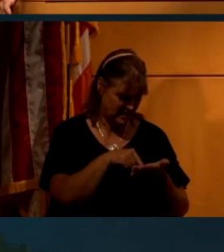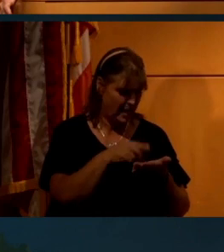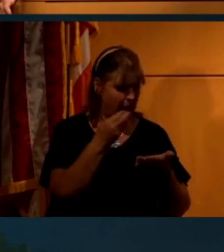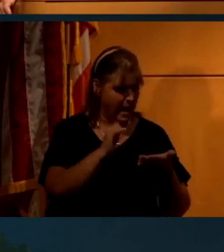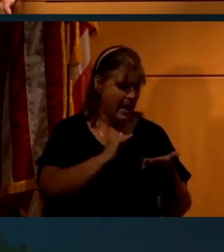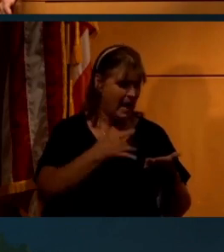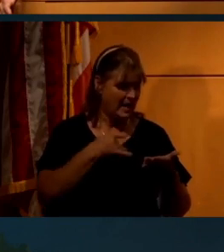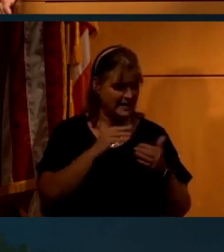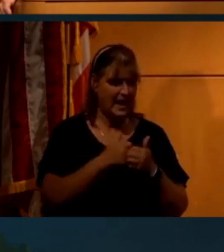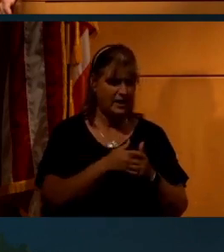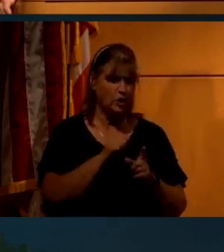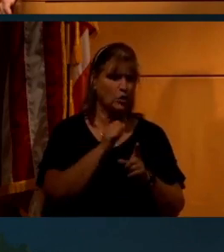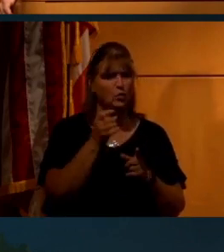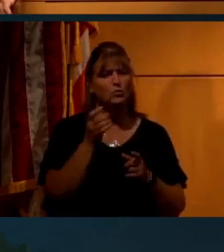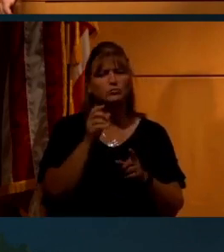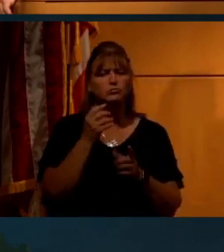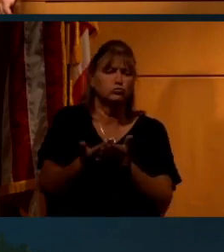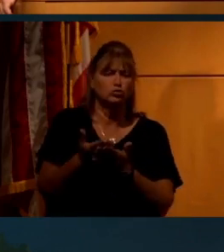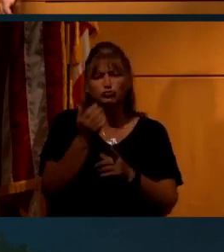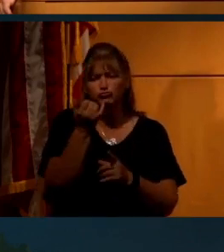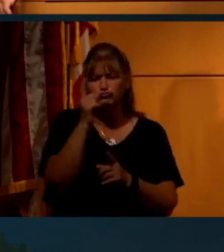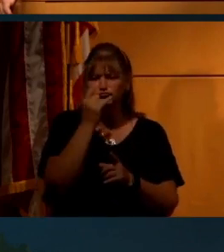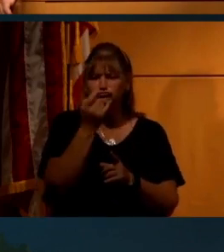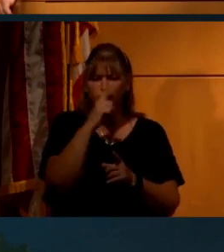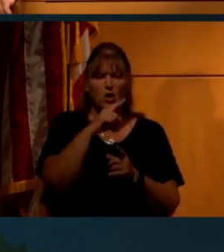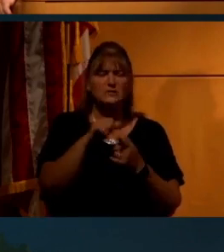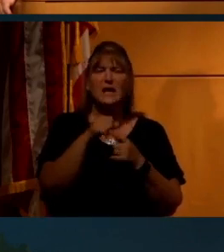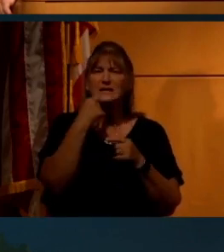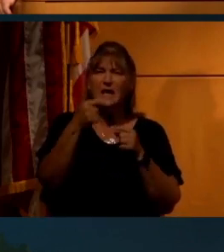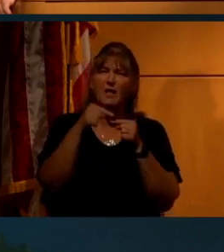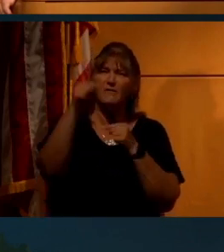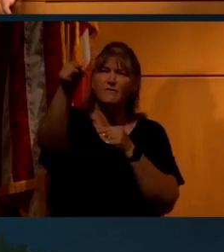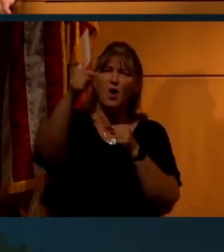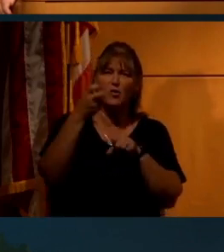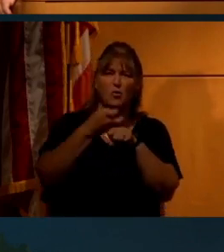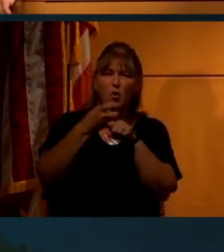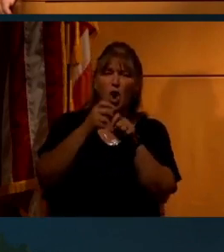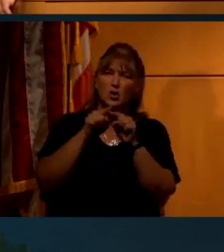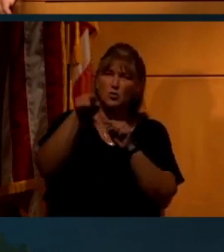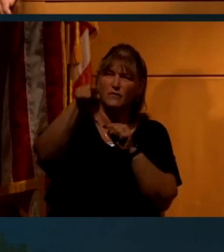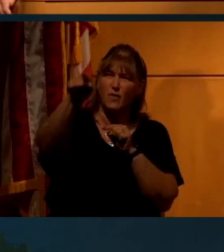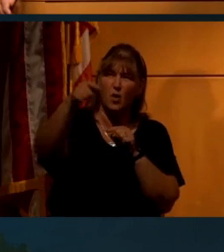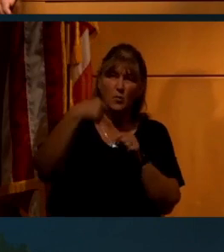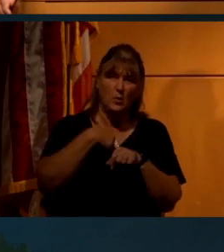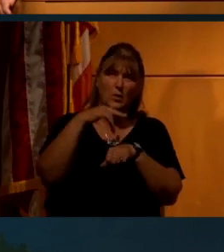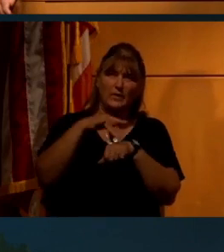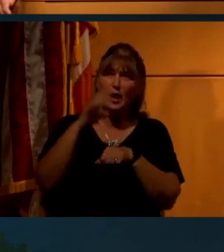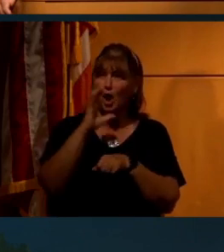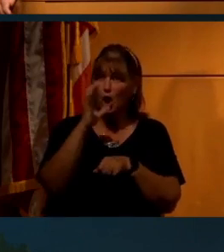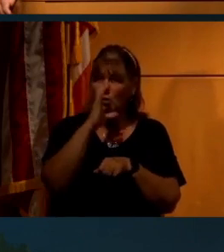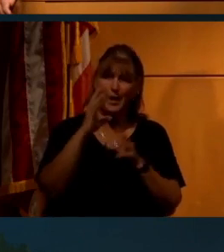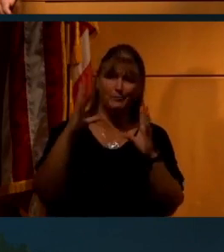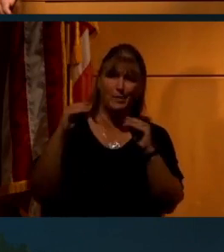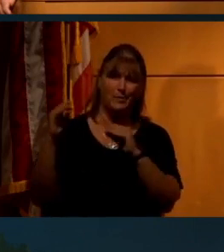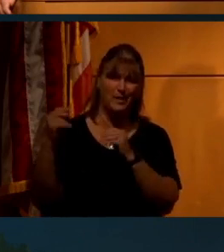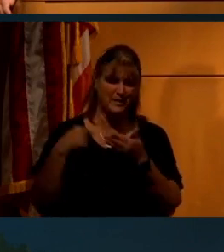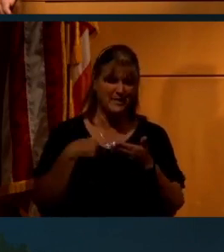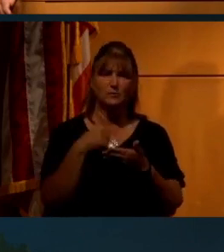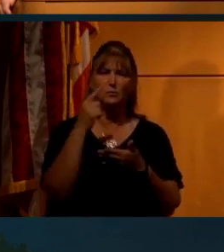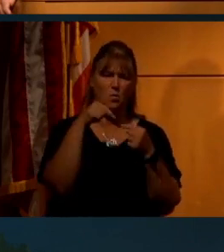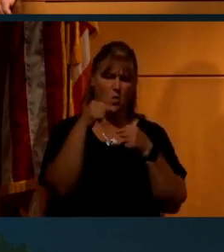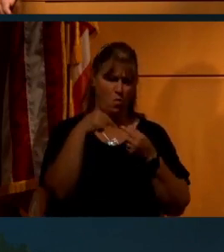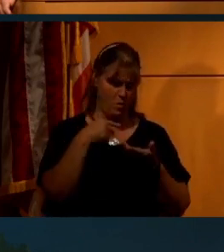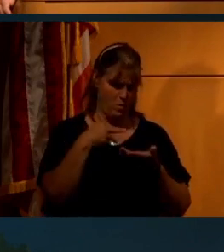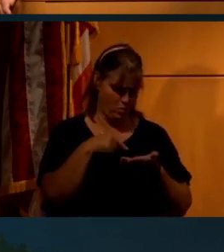hey, I liked how you debunked this one thing about not being able to tell how far away the rocks were on the moon when we were there looking around, blah, blah, blah. And I was like, wait,